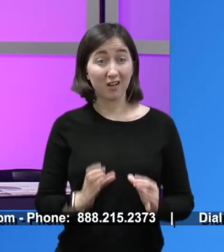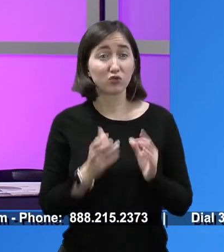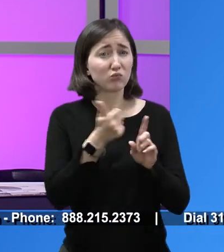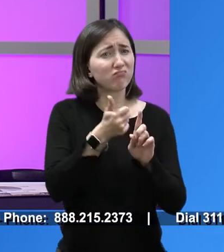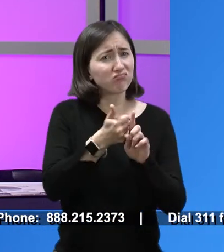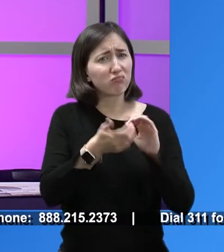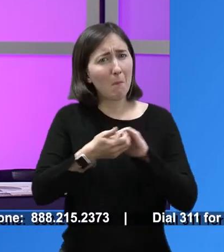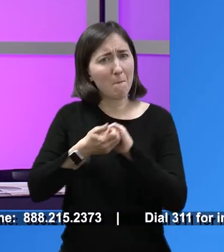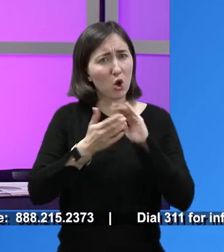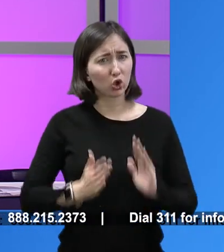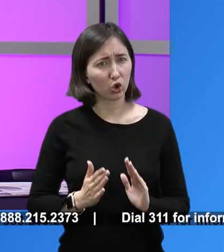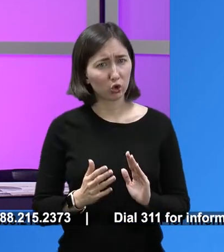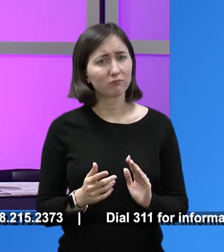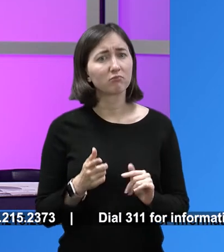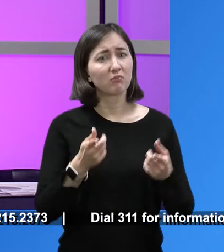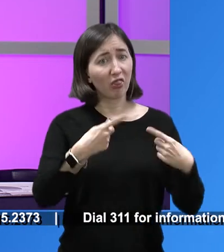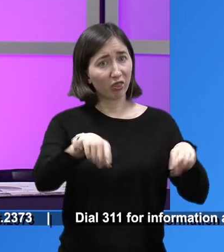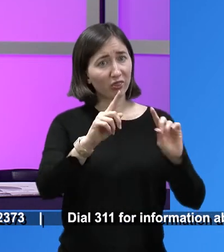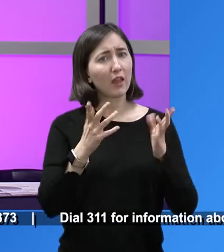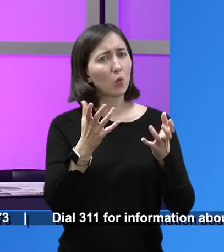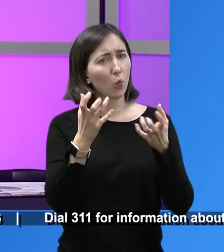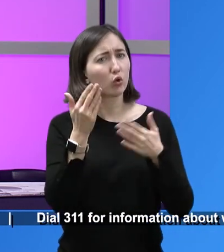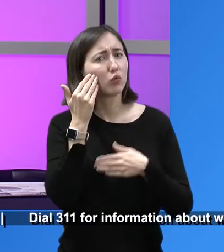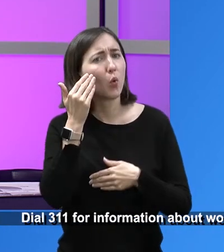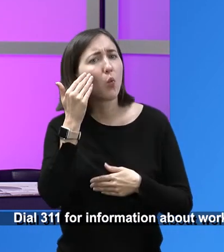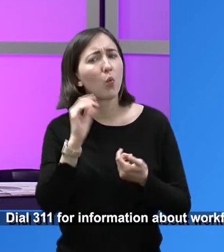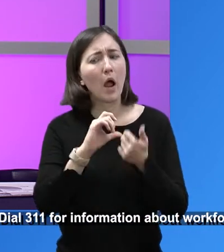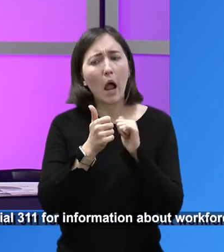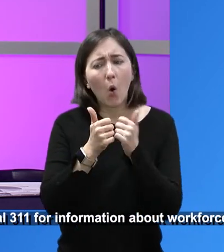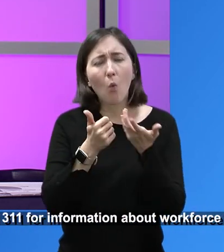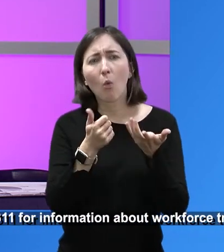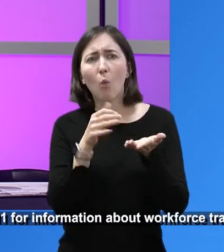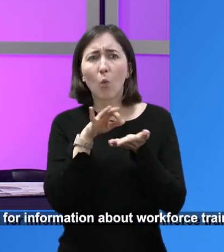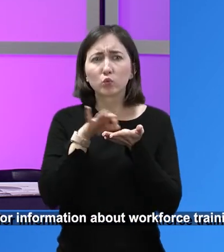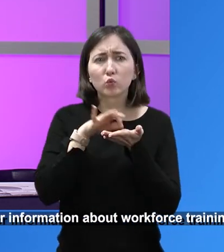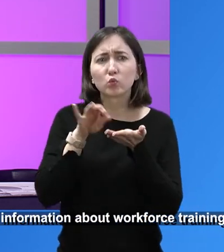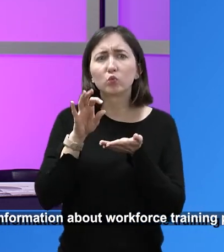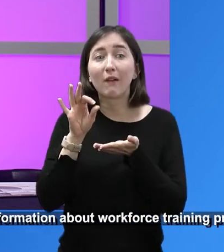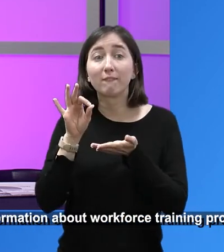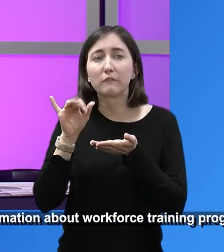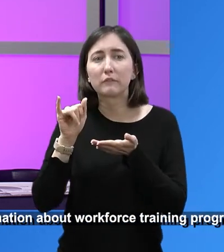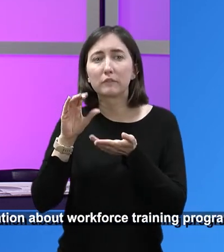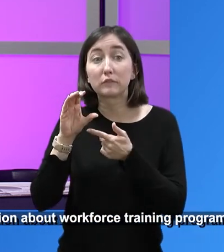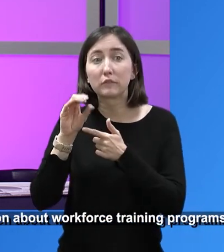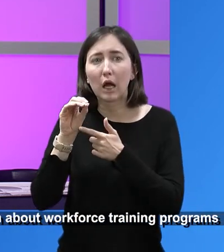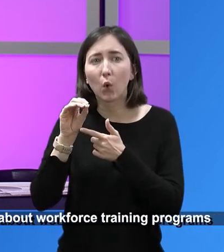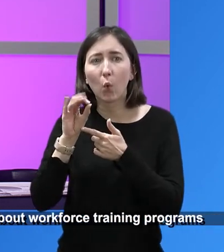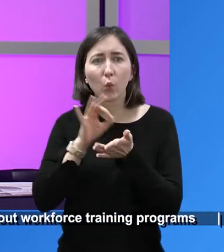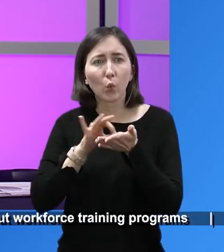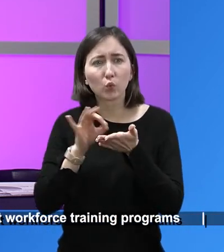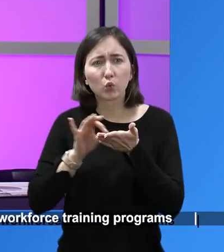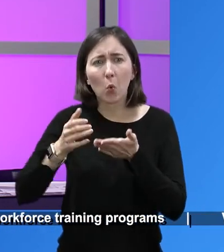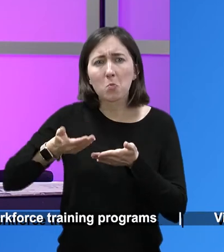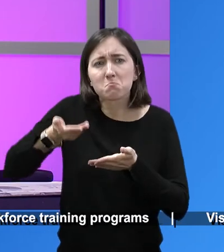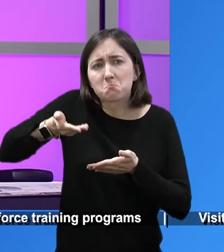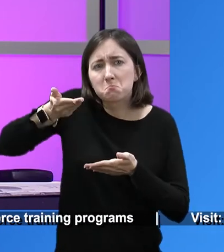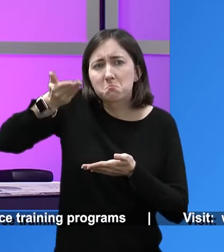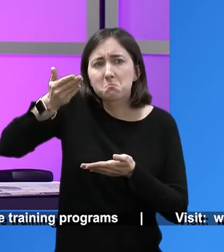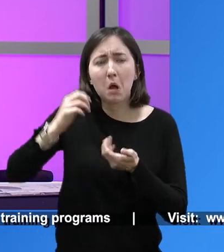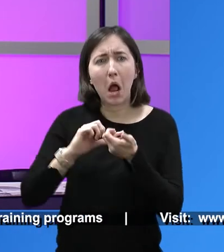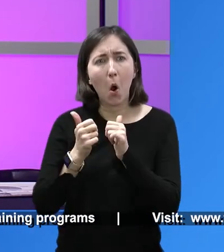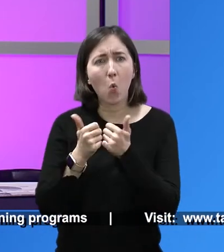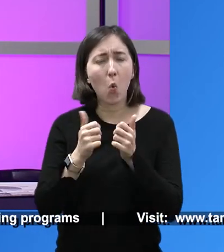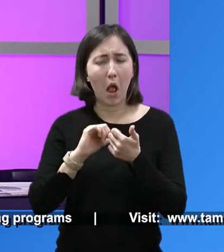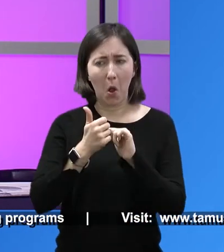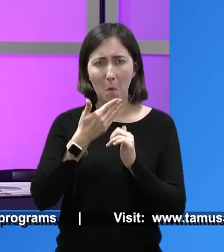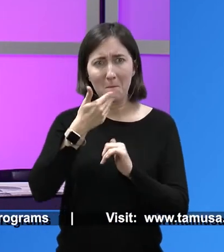to learn more about how to create, how to get a better FICO score and how to provide for their